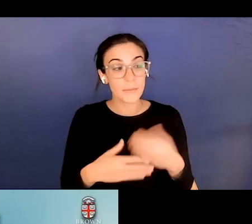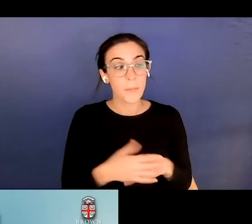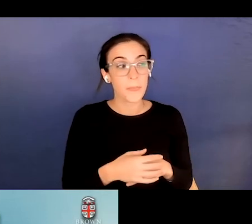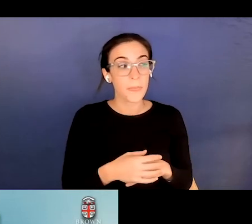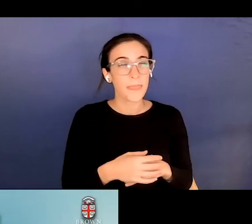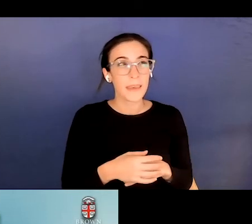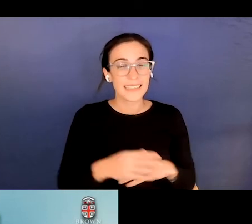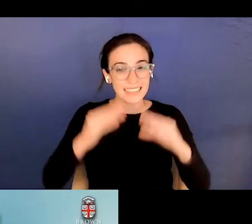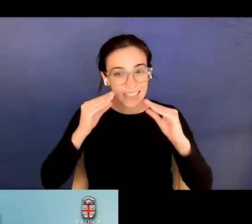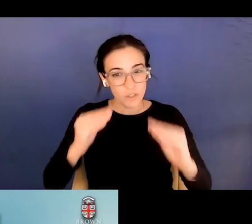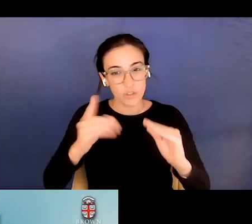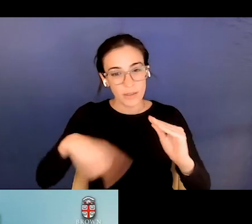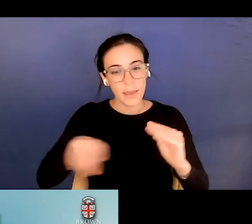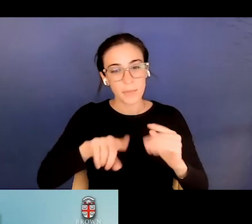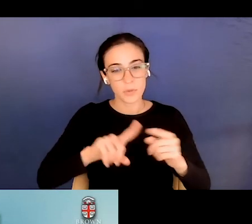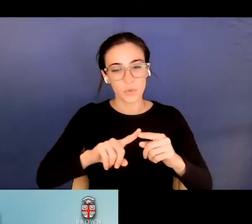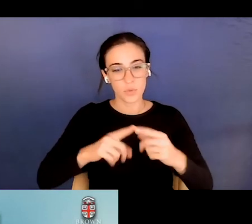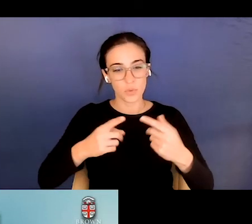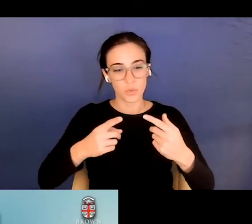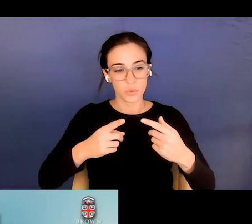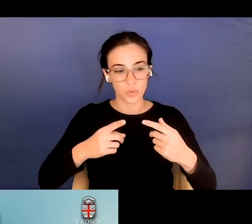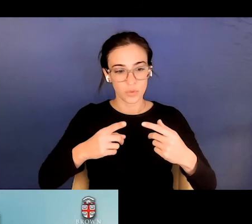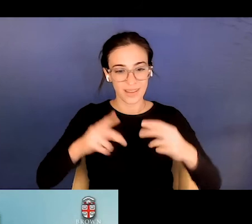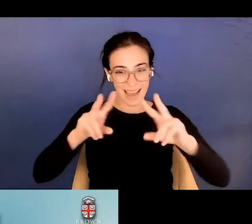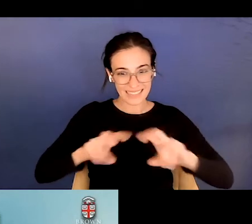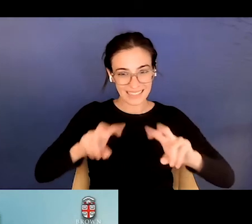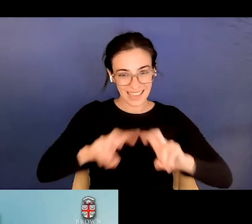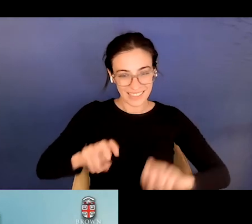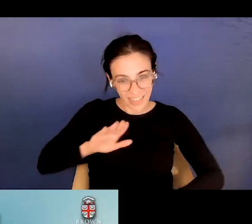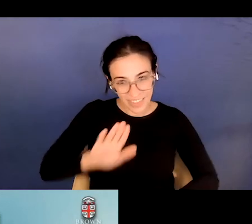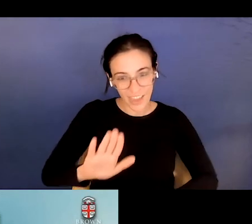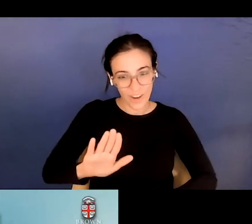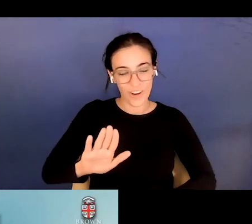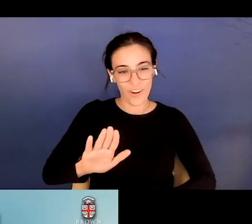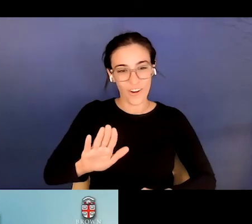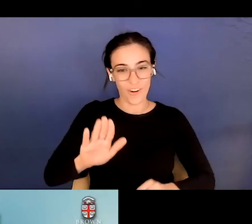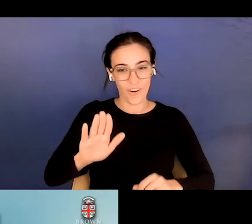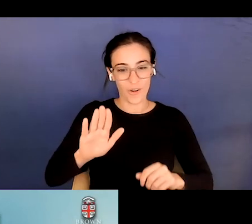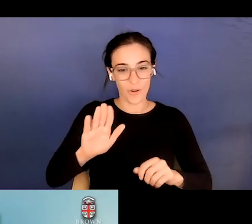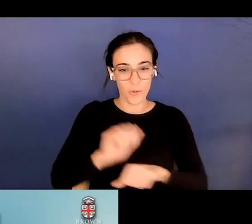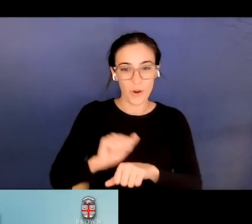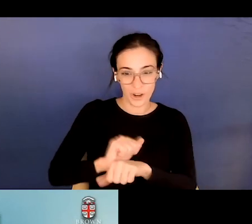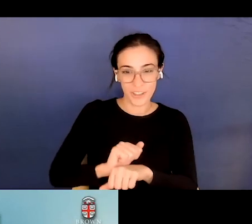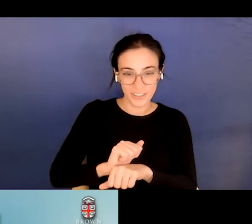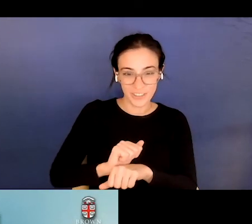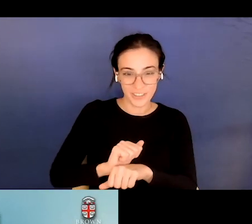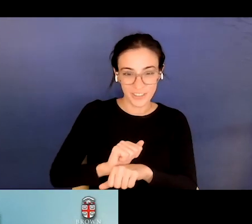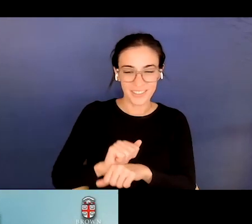assess that oral exam. That would be something perhaps we can talk about in our discussion section later.